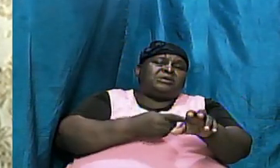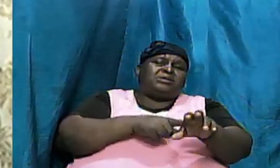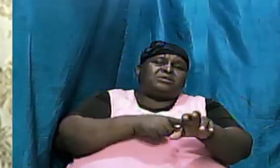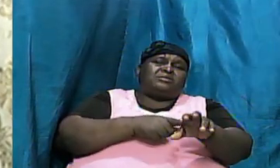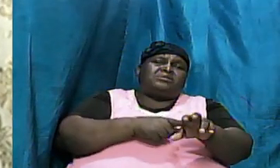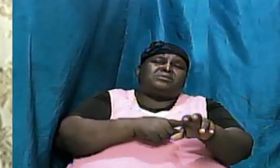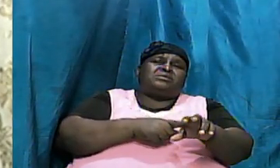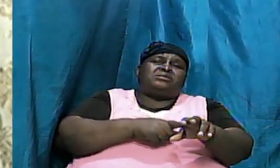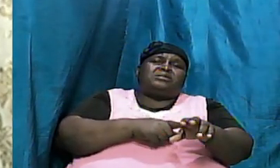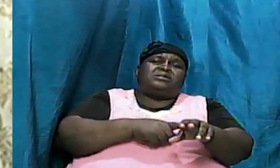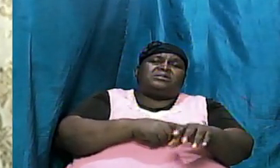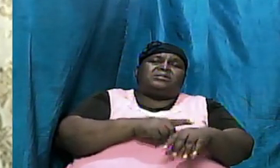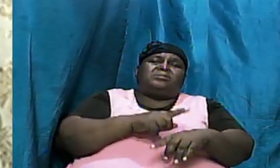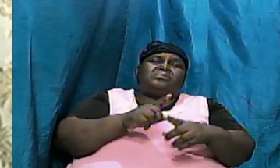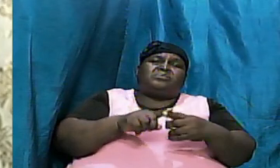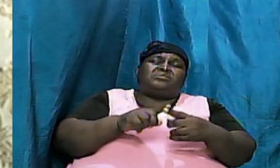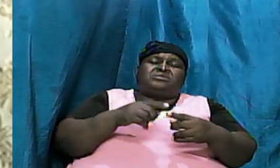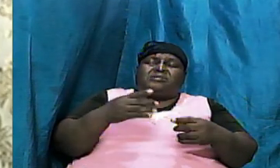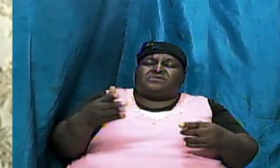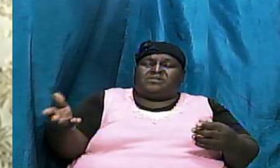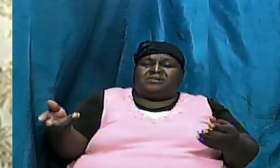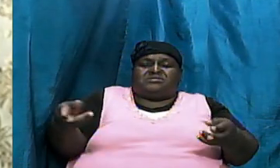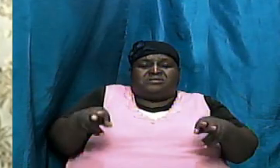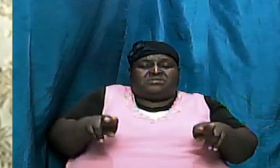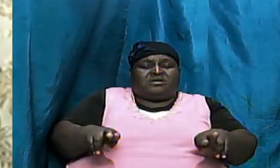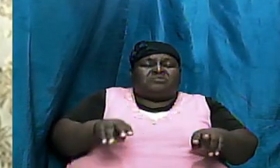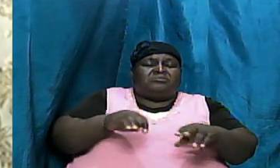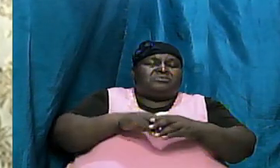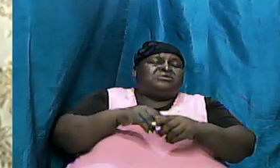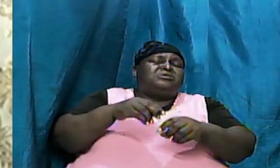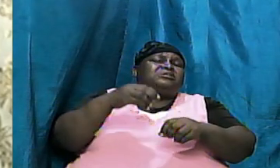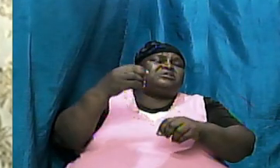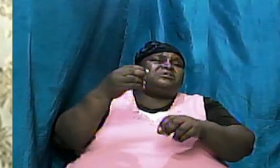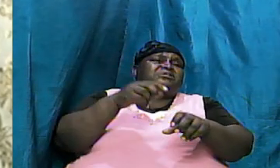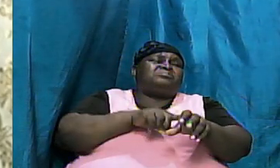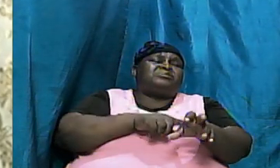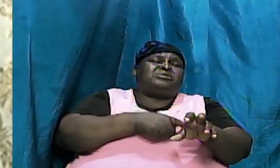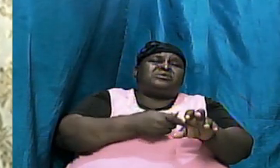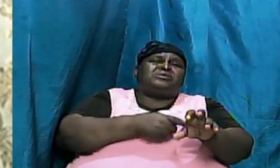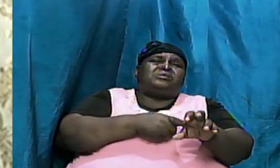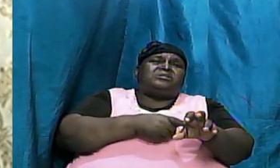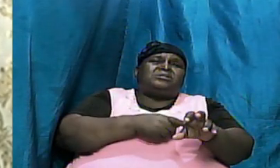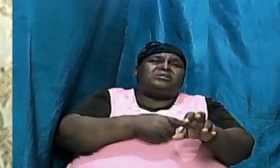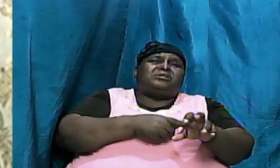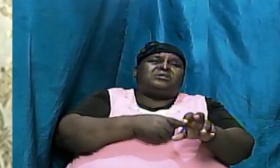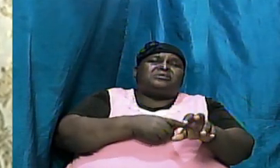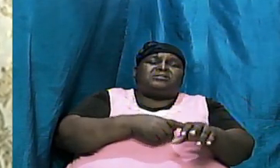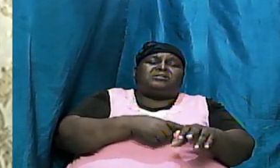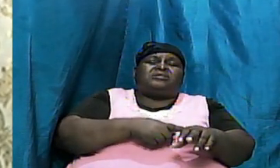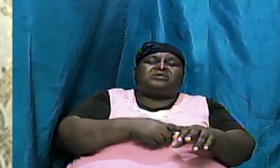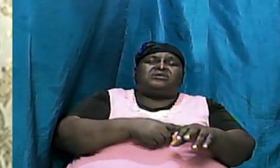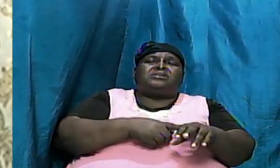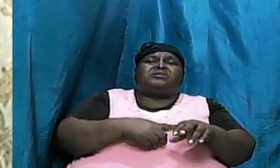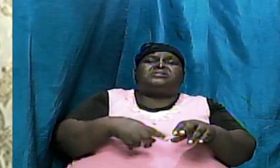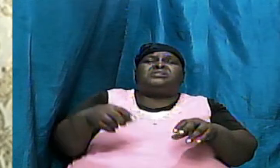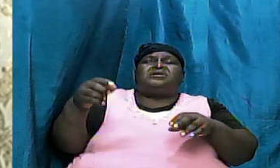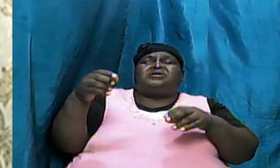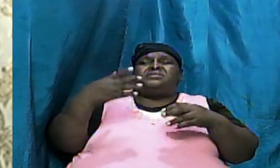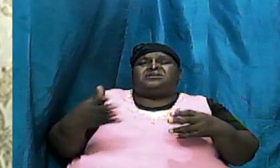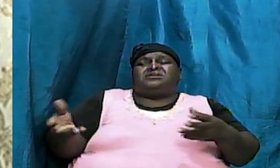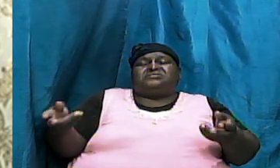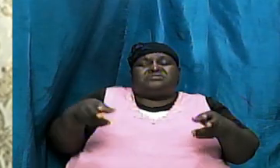on after the things that happened in the beginning and as a consequence of the things that happened